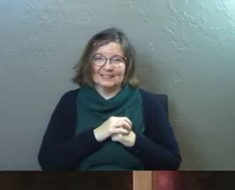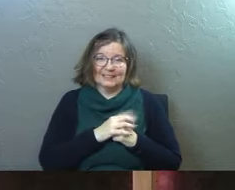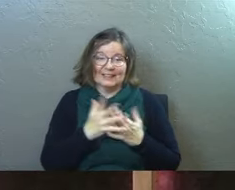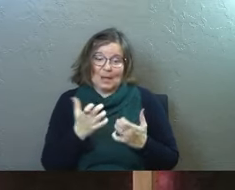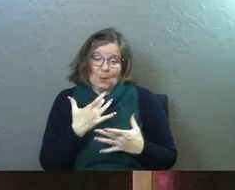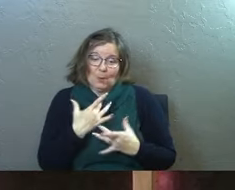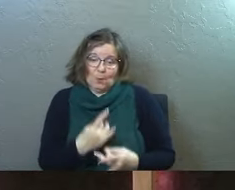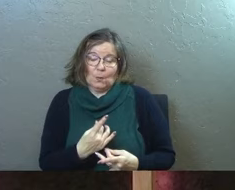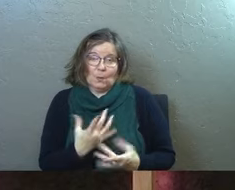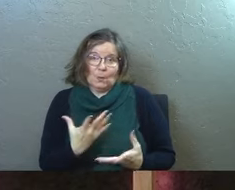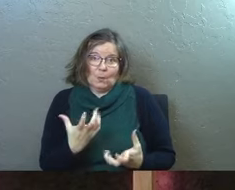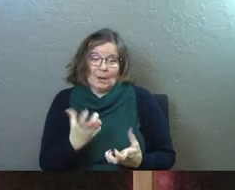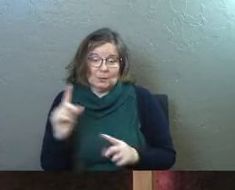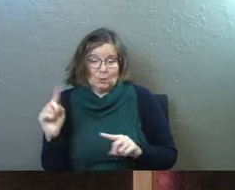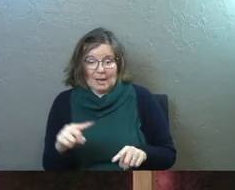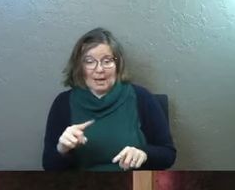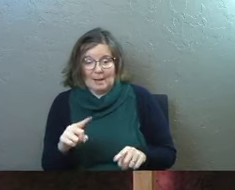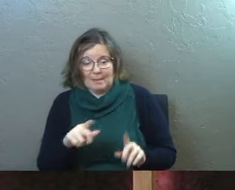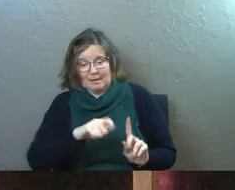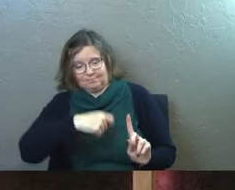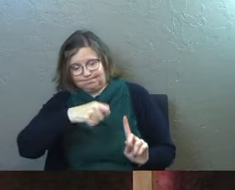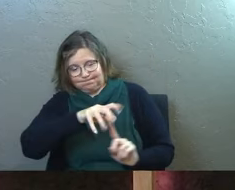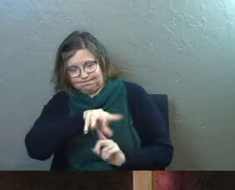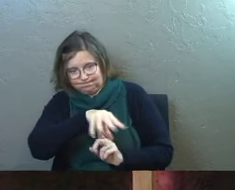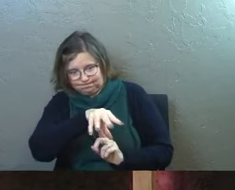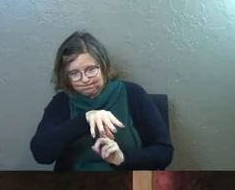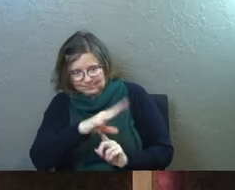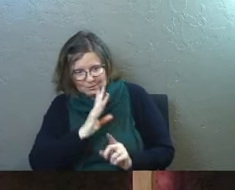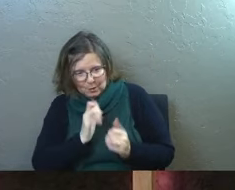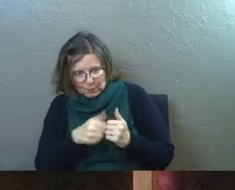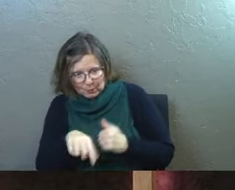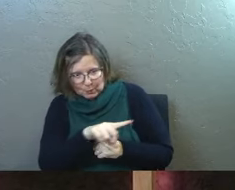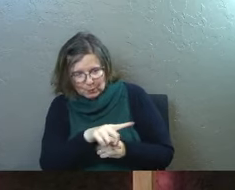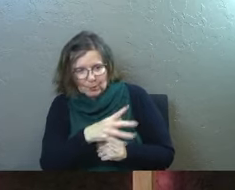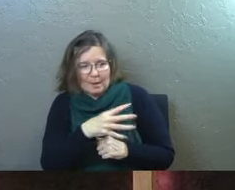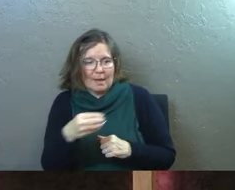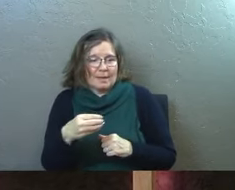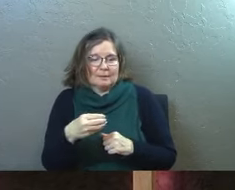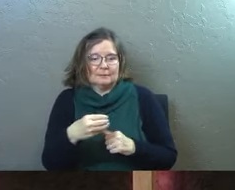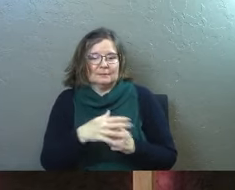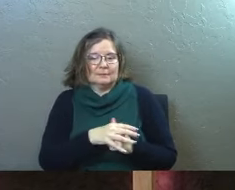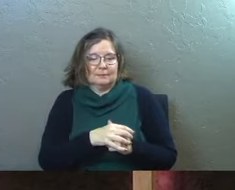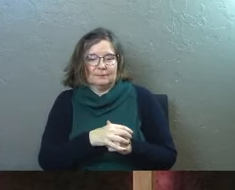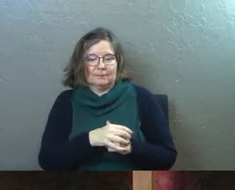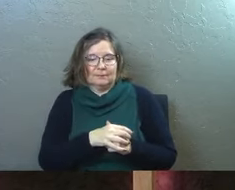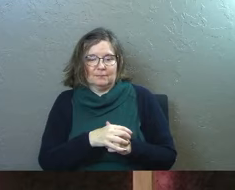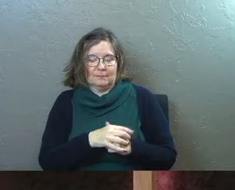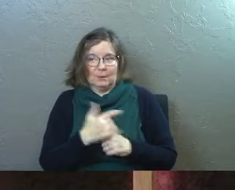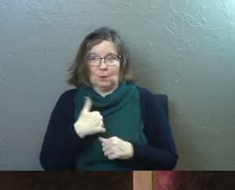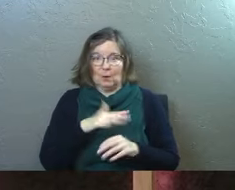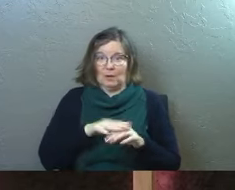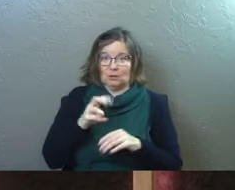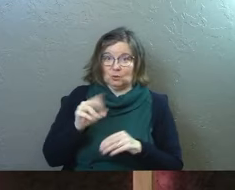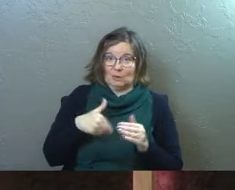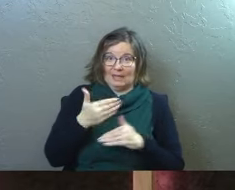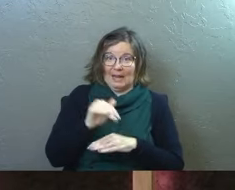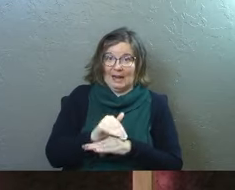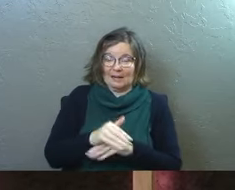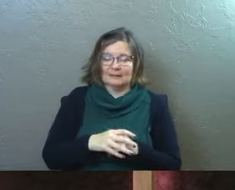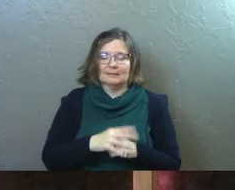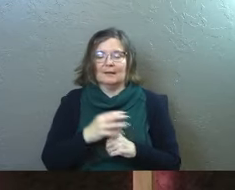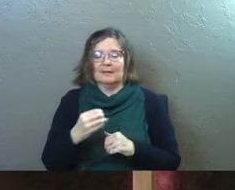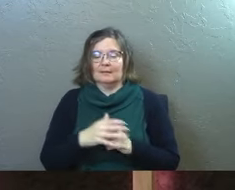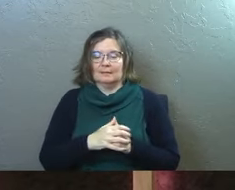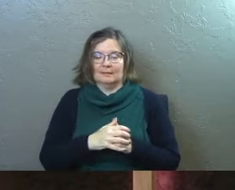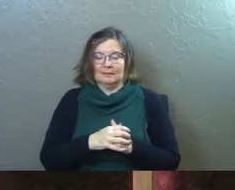that would like to come and film and talk to you. And, and we're on the news the next night. And